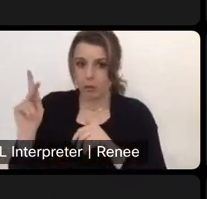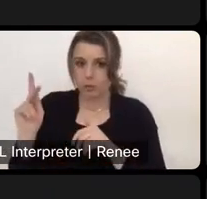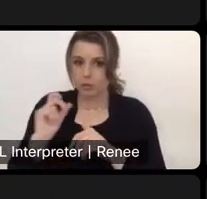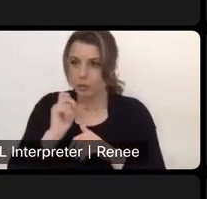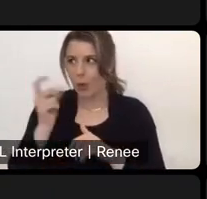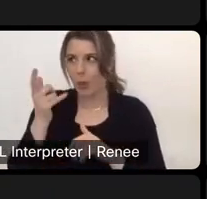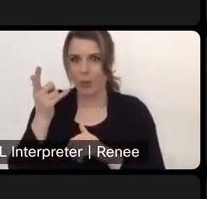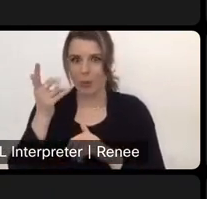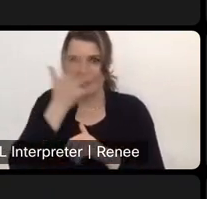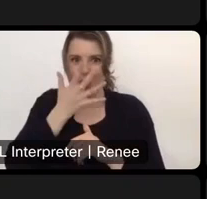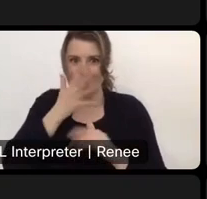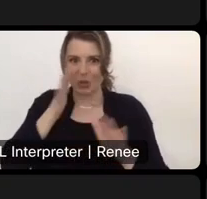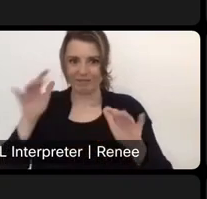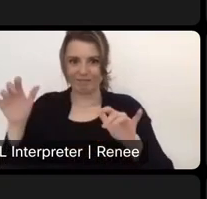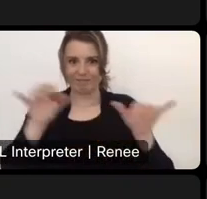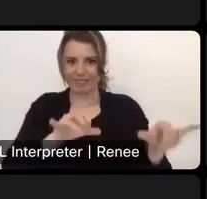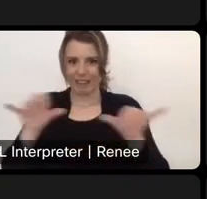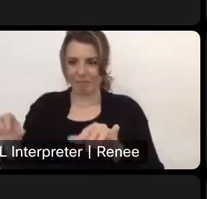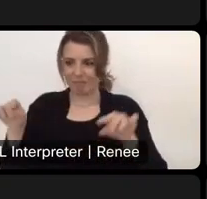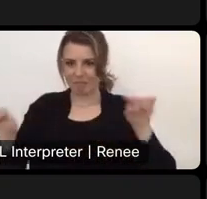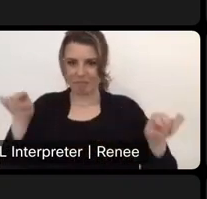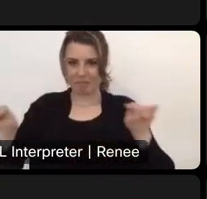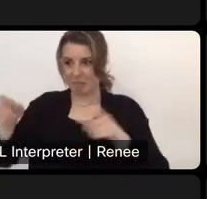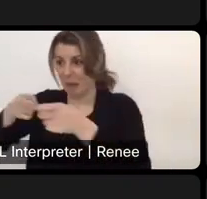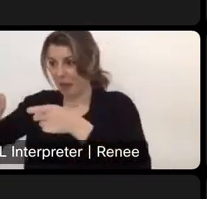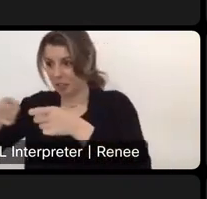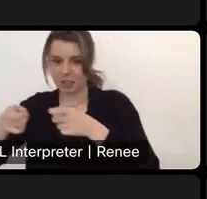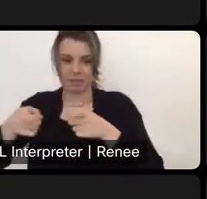way some of those federal properties do that don't have day to day management.